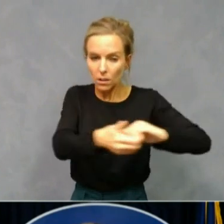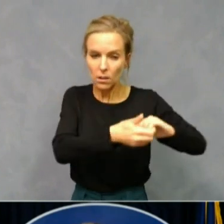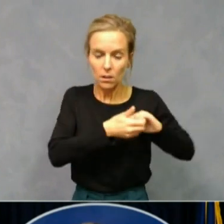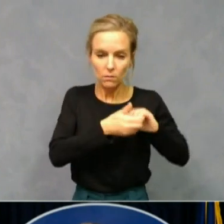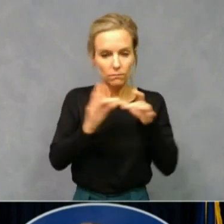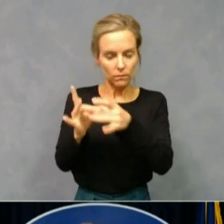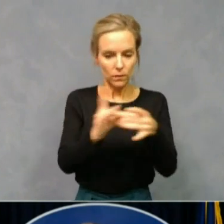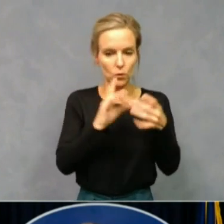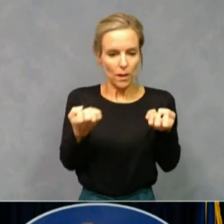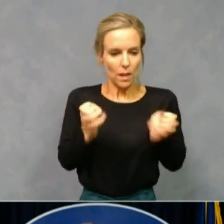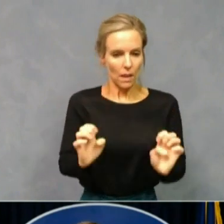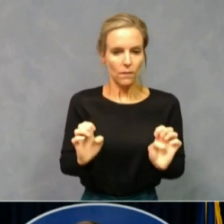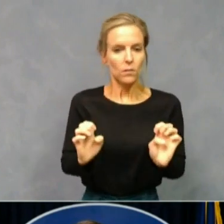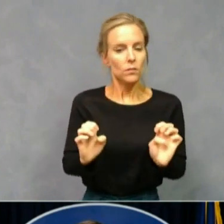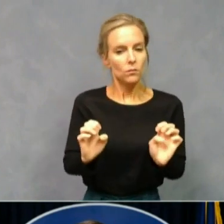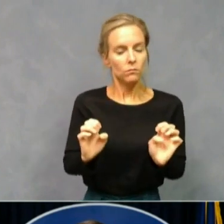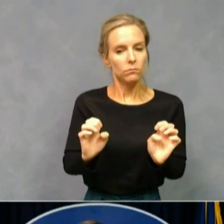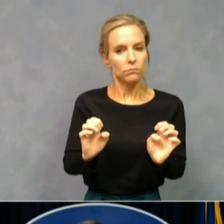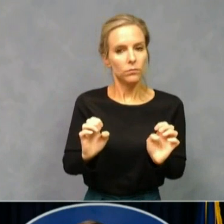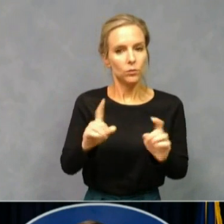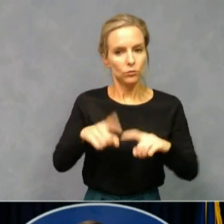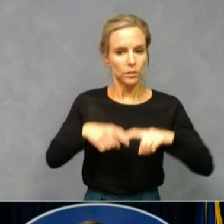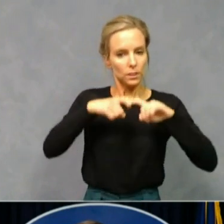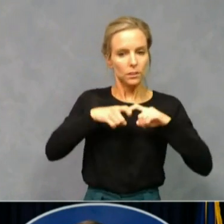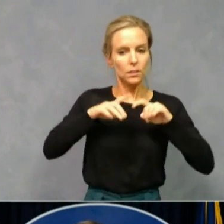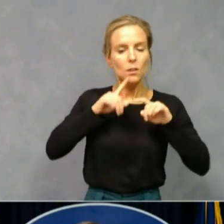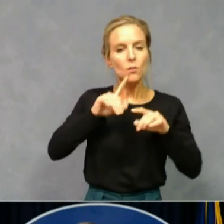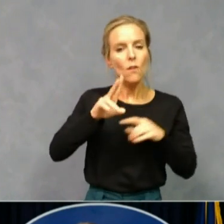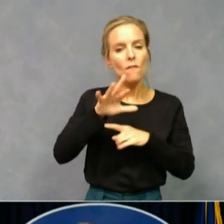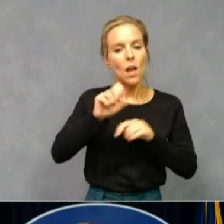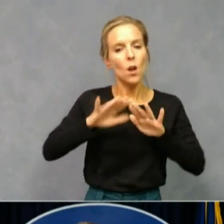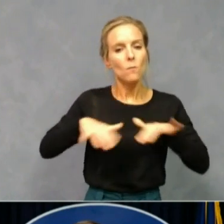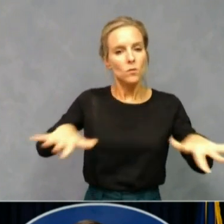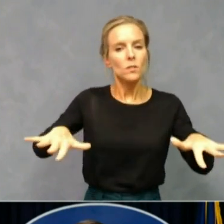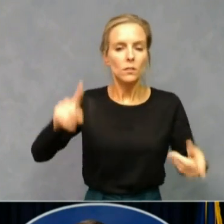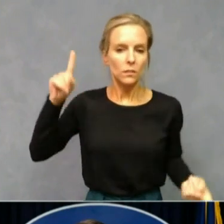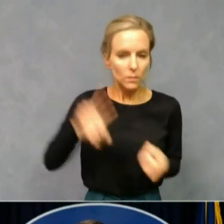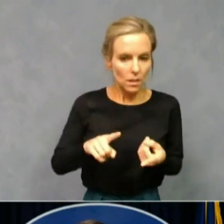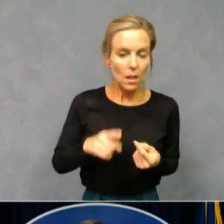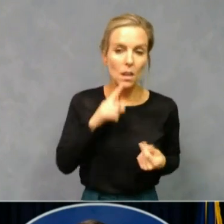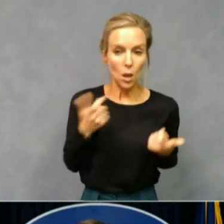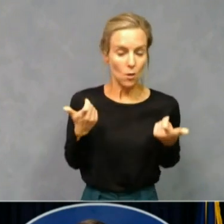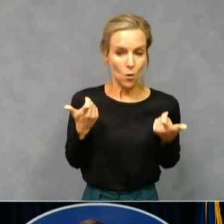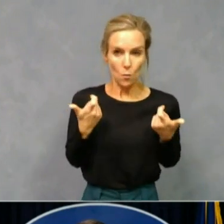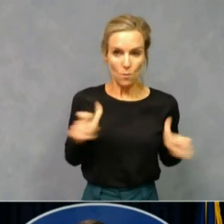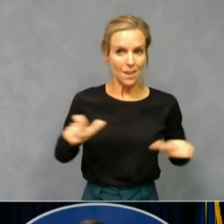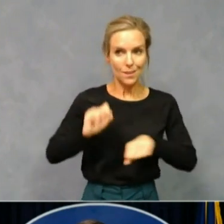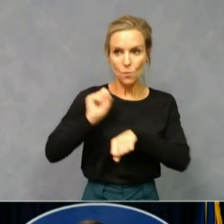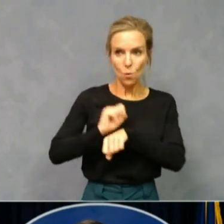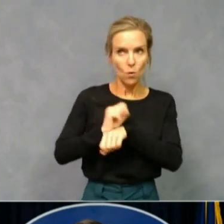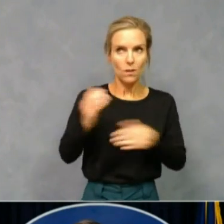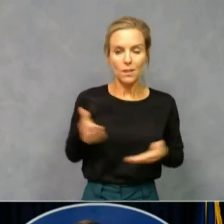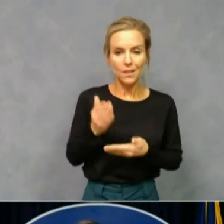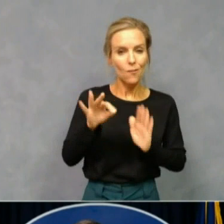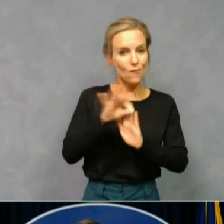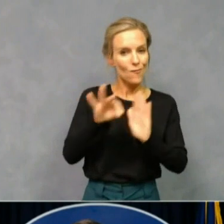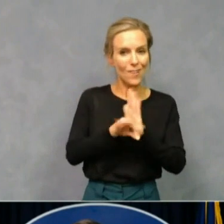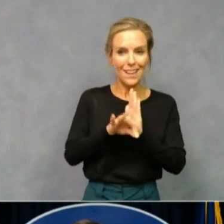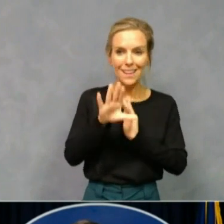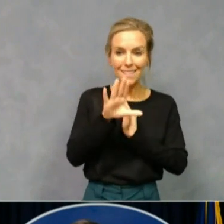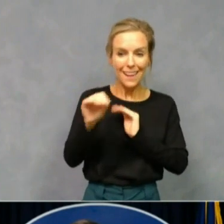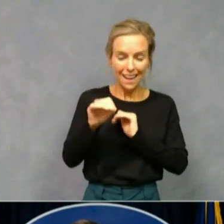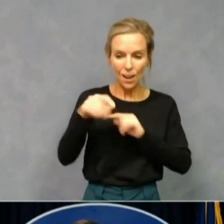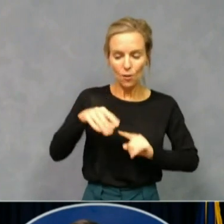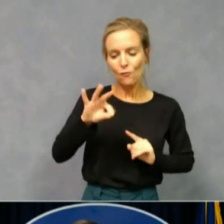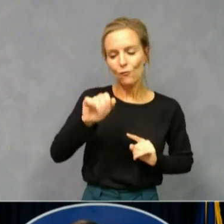stop the spread of this virus. The biggest employer in Franklin County is the state, and we will be following